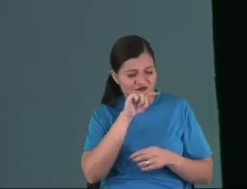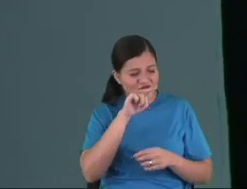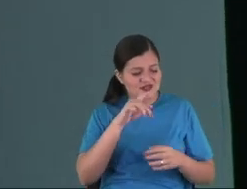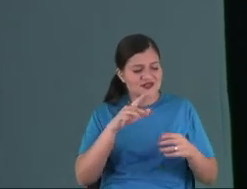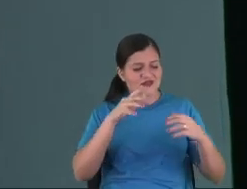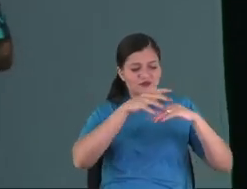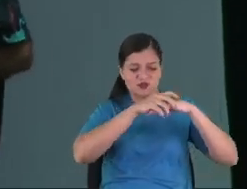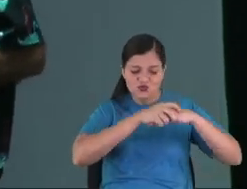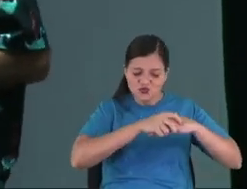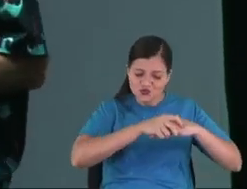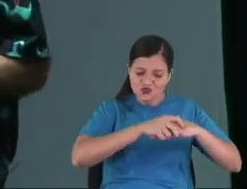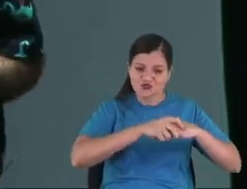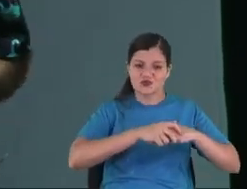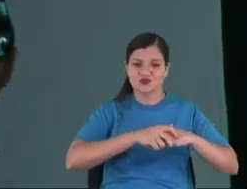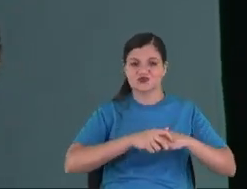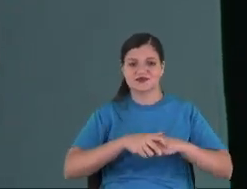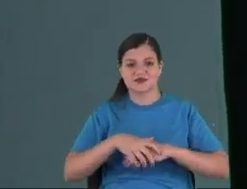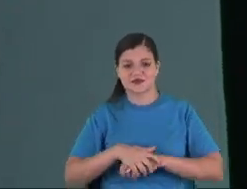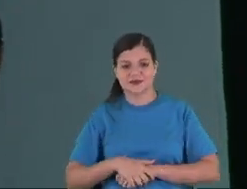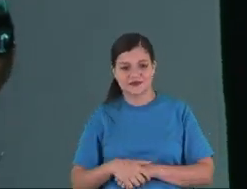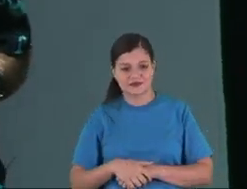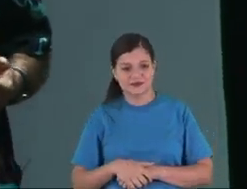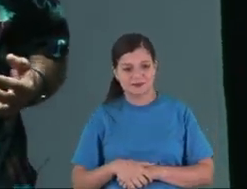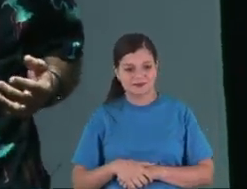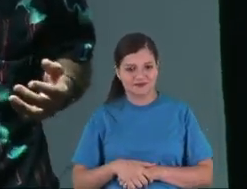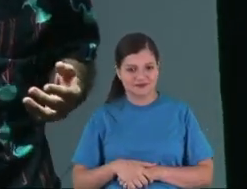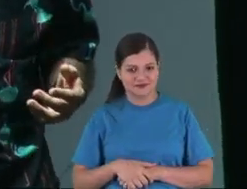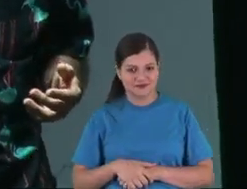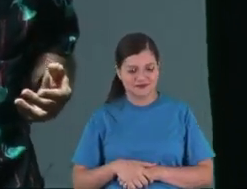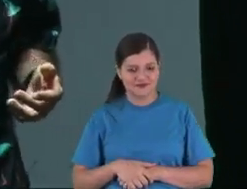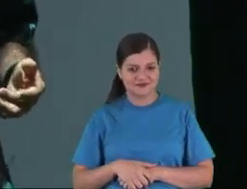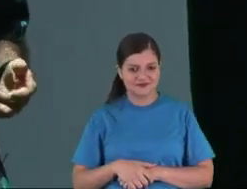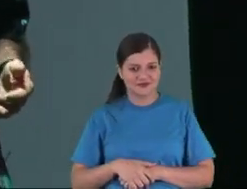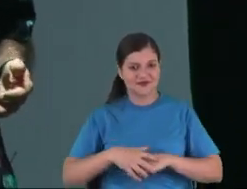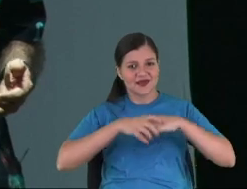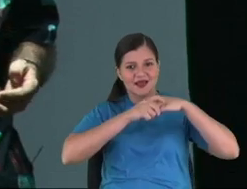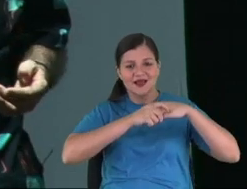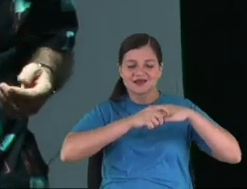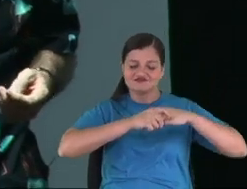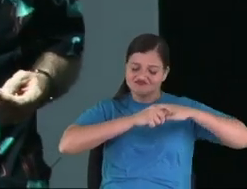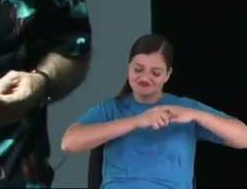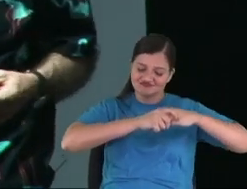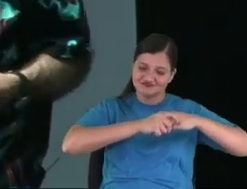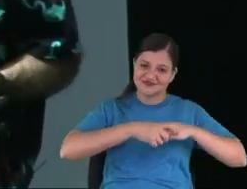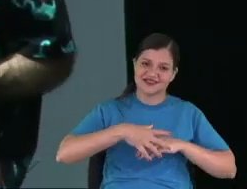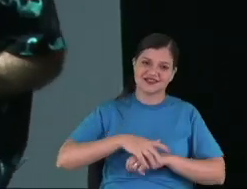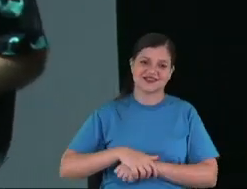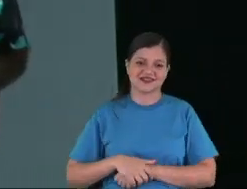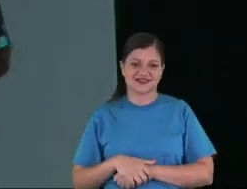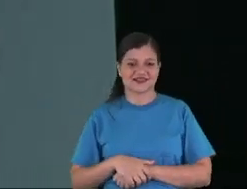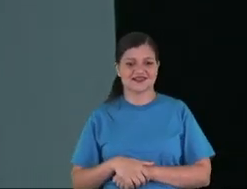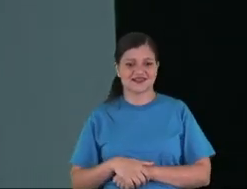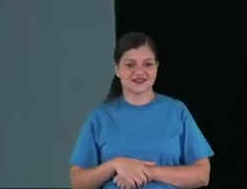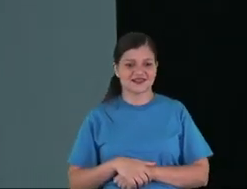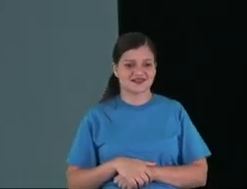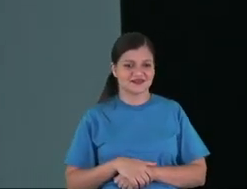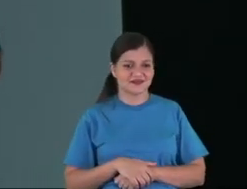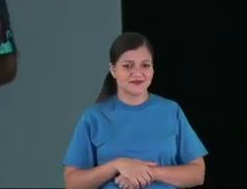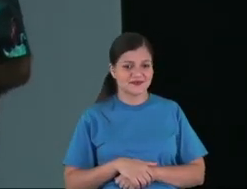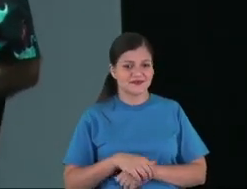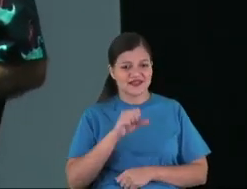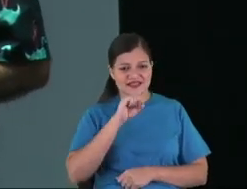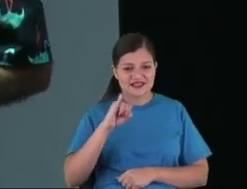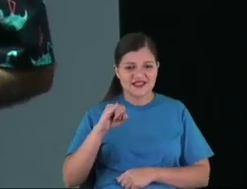You can touch them in some part of his body. Touch him. Touch him.